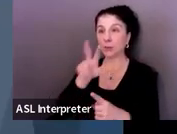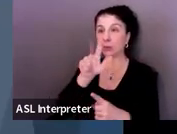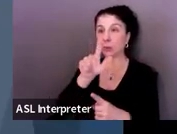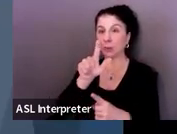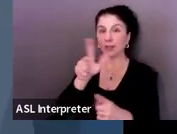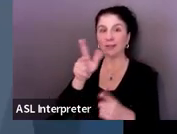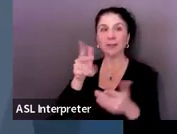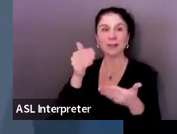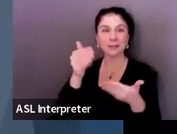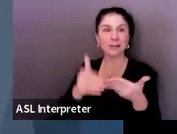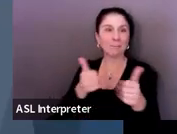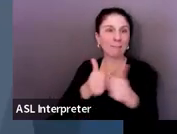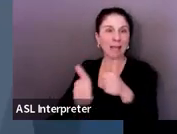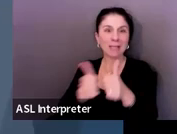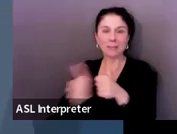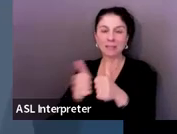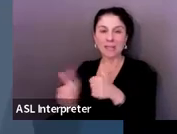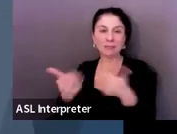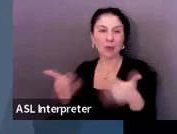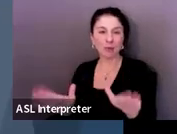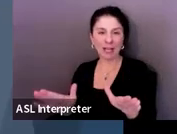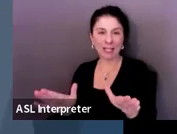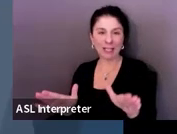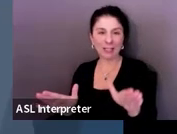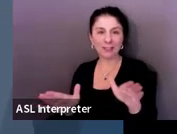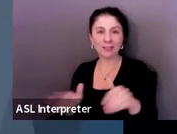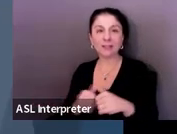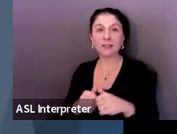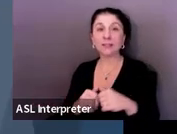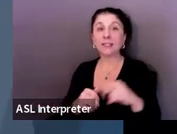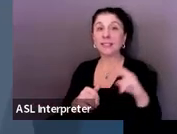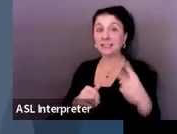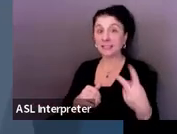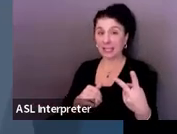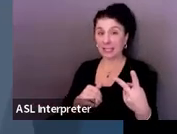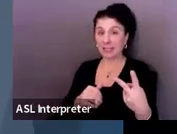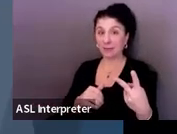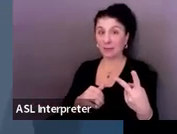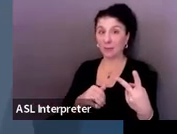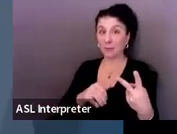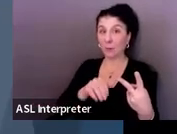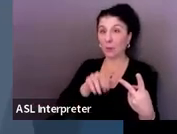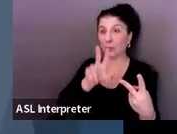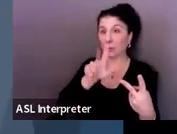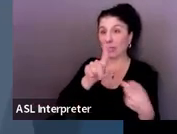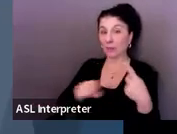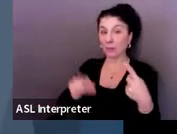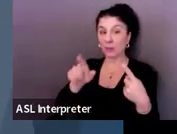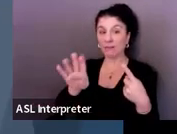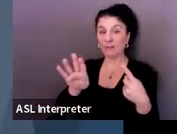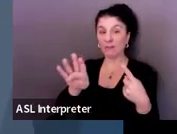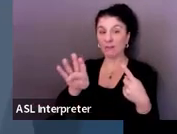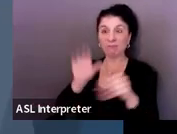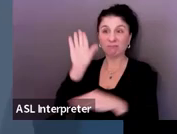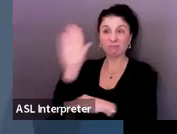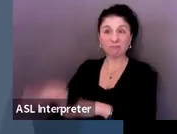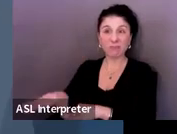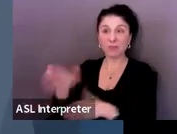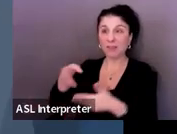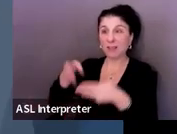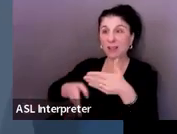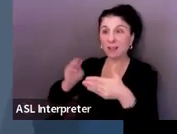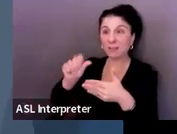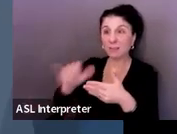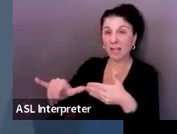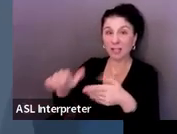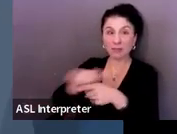have already come and gone on this first slide. But this second slide, we do trainings all the way through the end of May. So